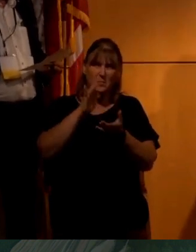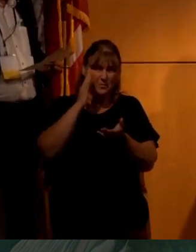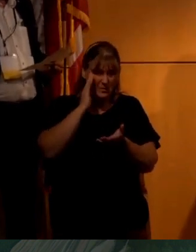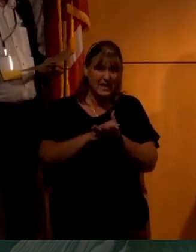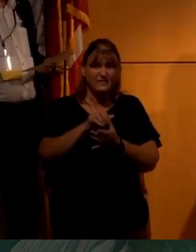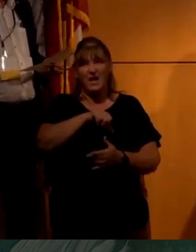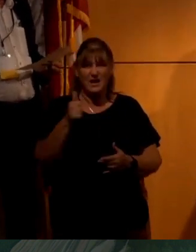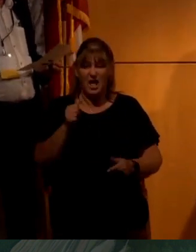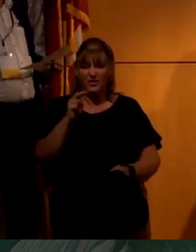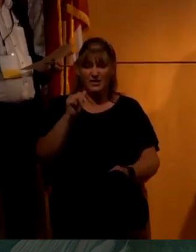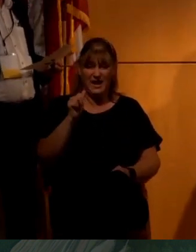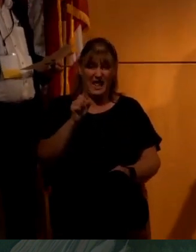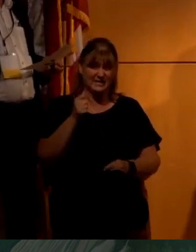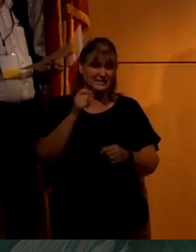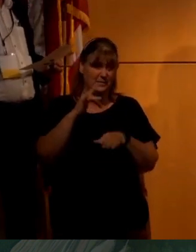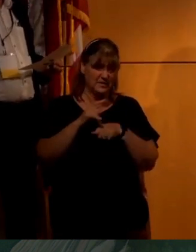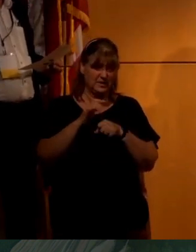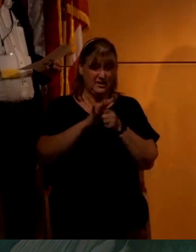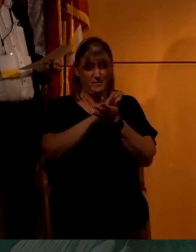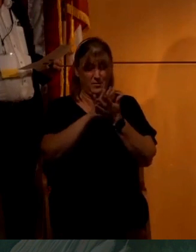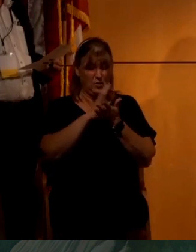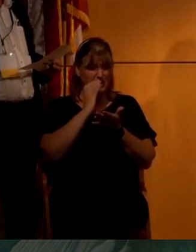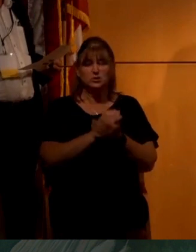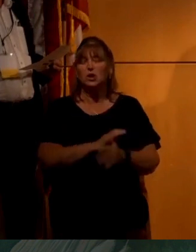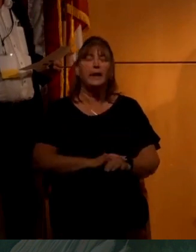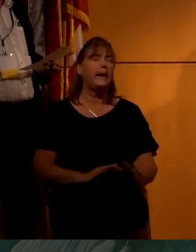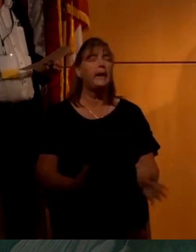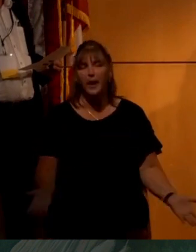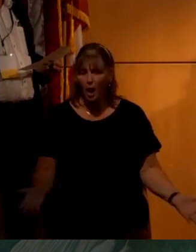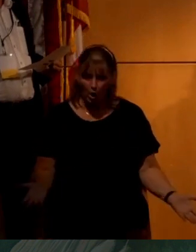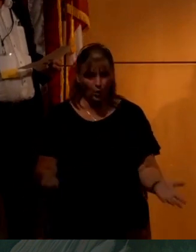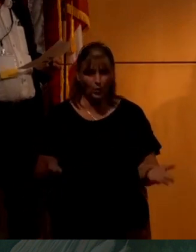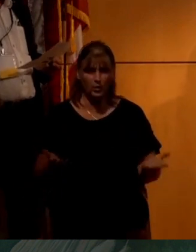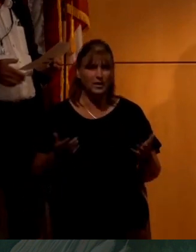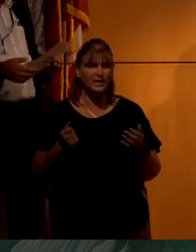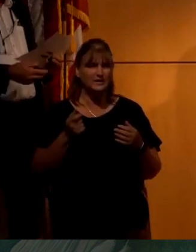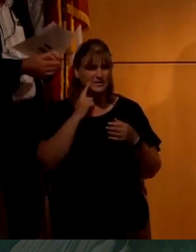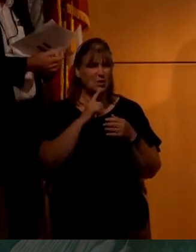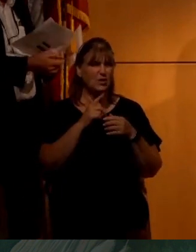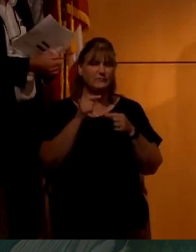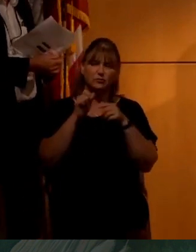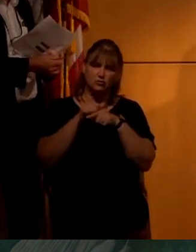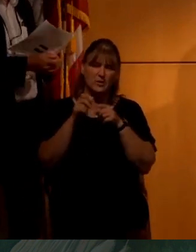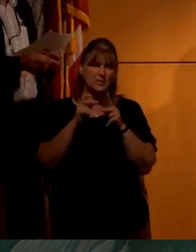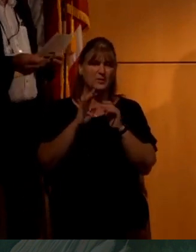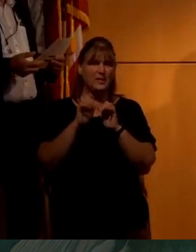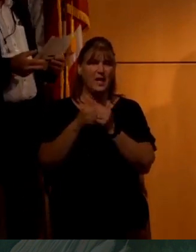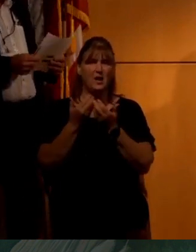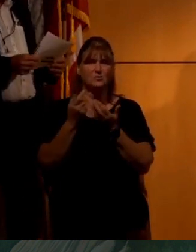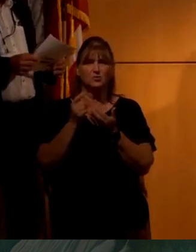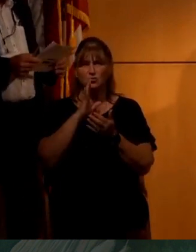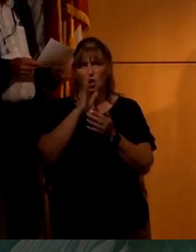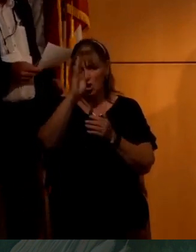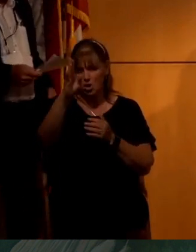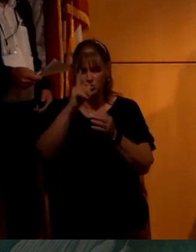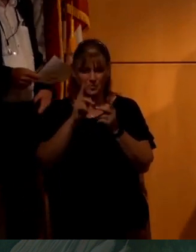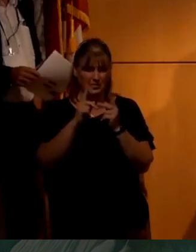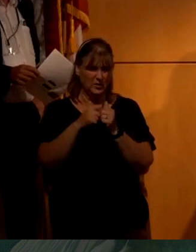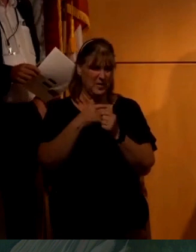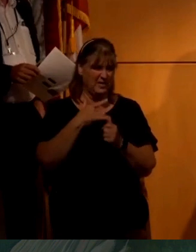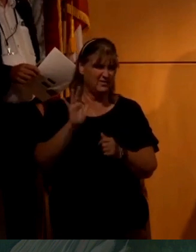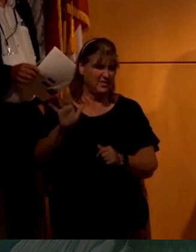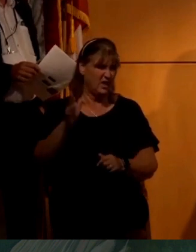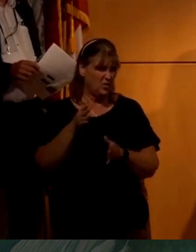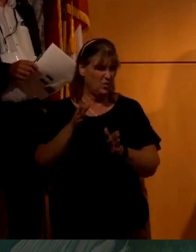another NASA mission of blurry photo? No, they're not. You can't use it. So you have to sort of train people on how to, how to talk to people about this